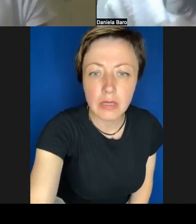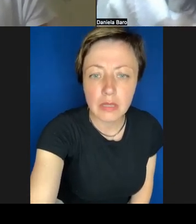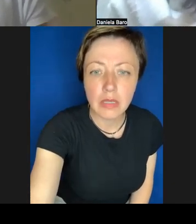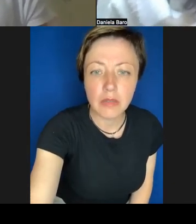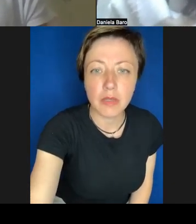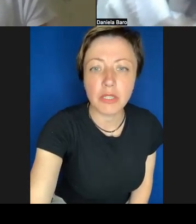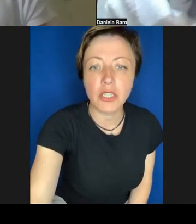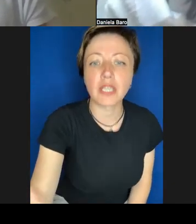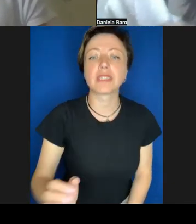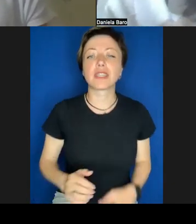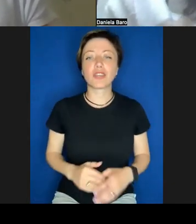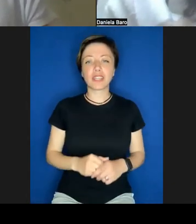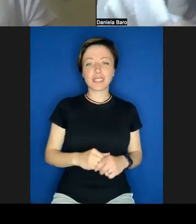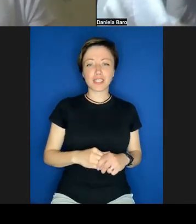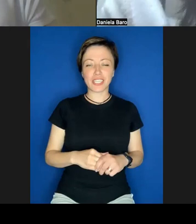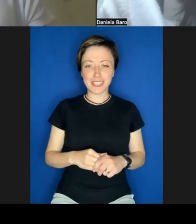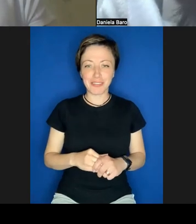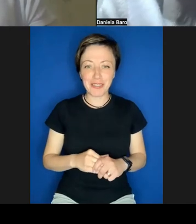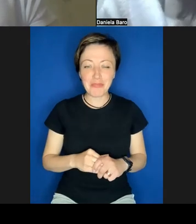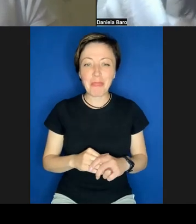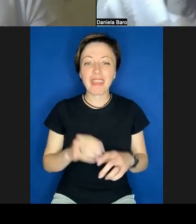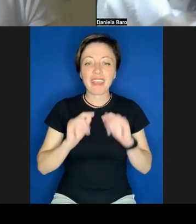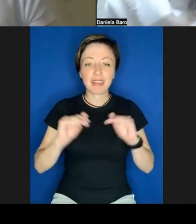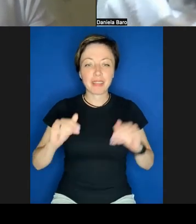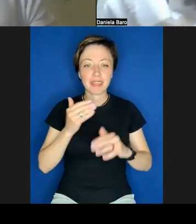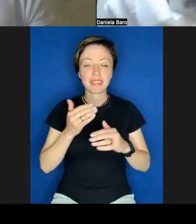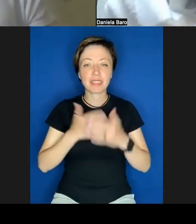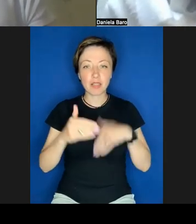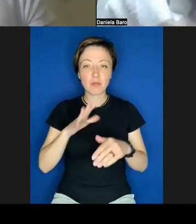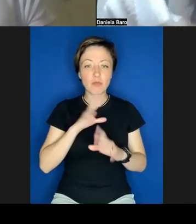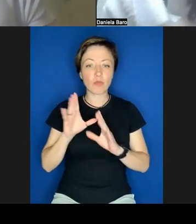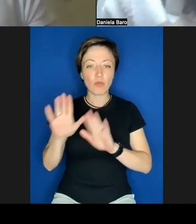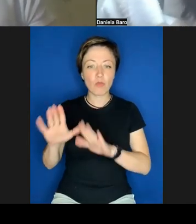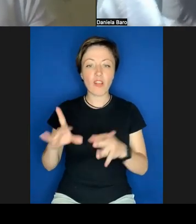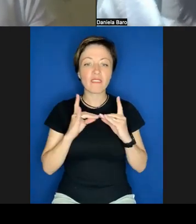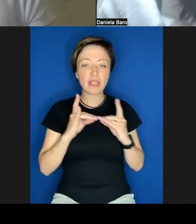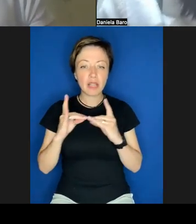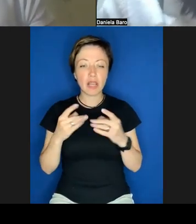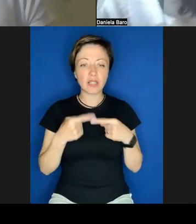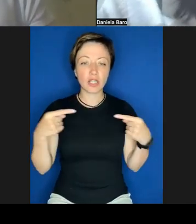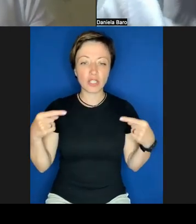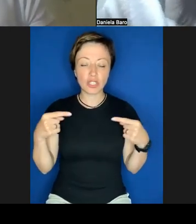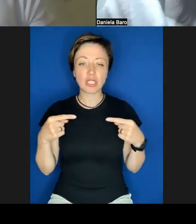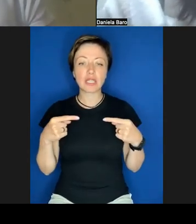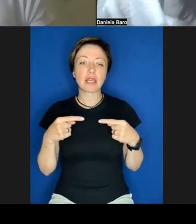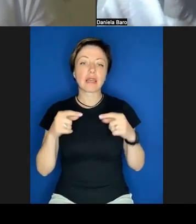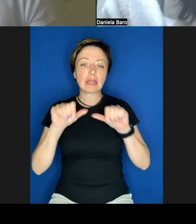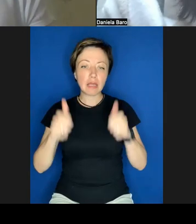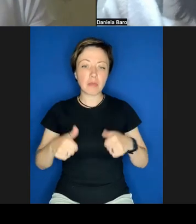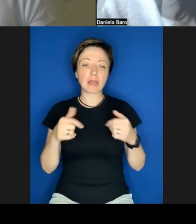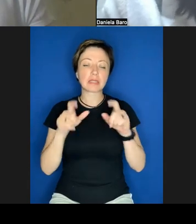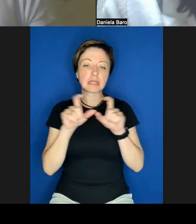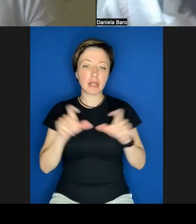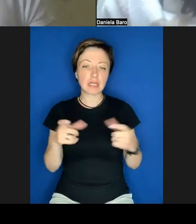institutions, from hospitals who have been transferred. And if any of you individuals or